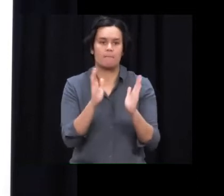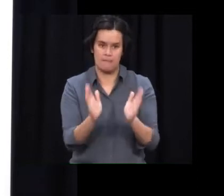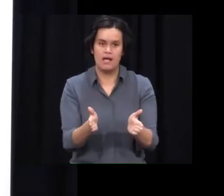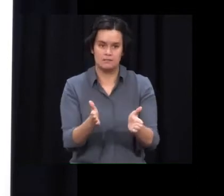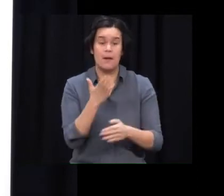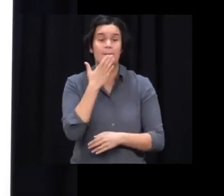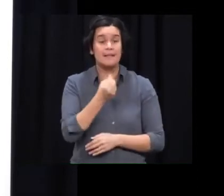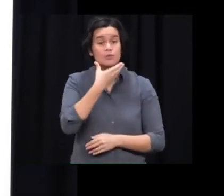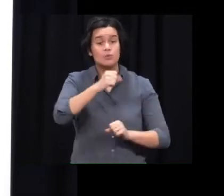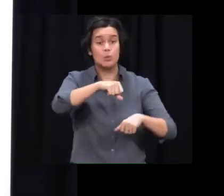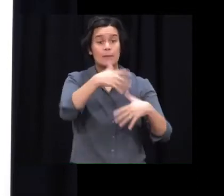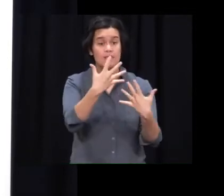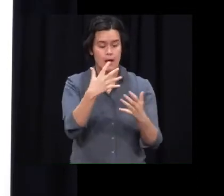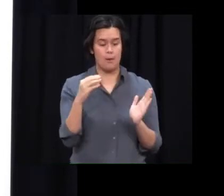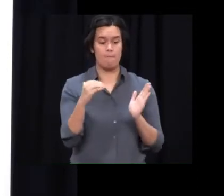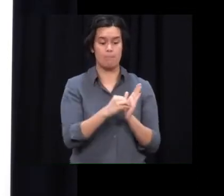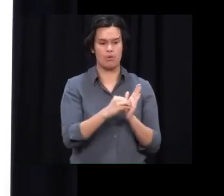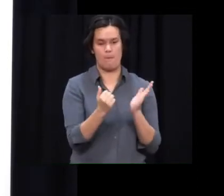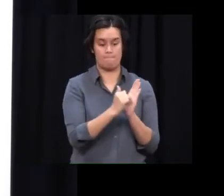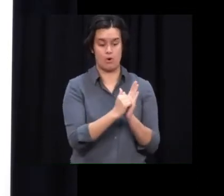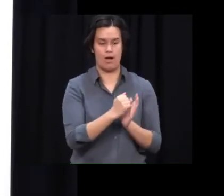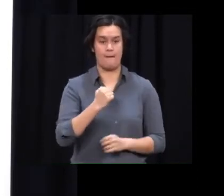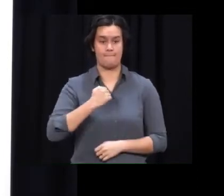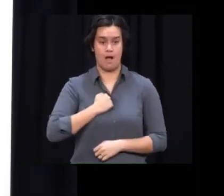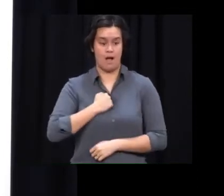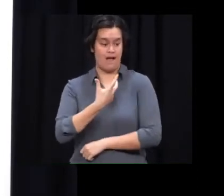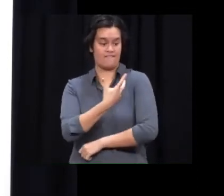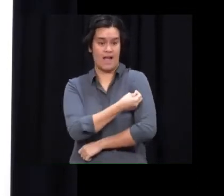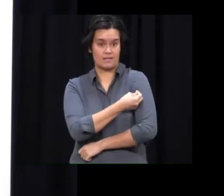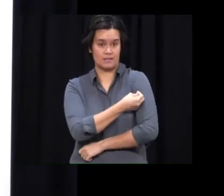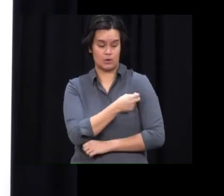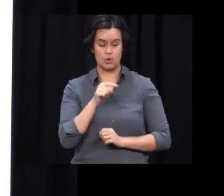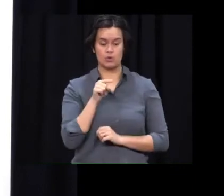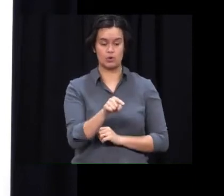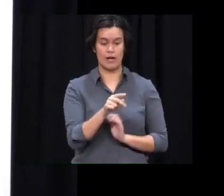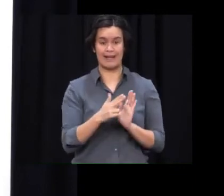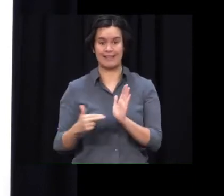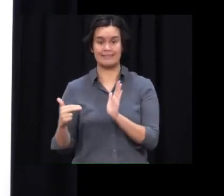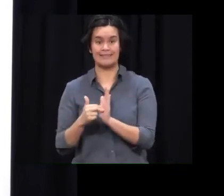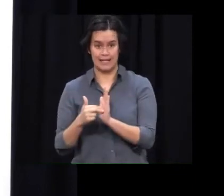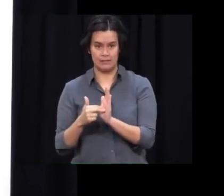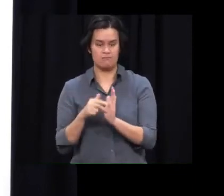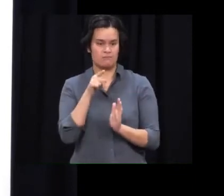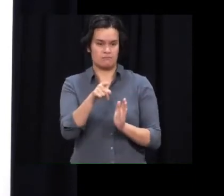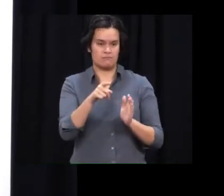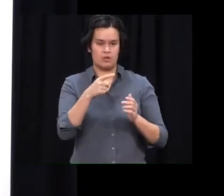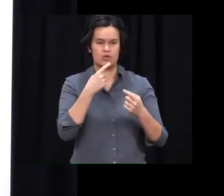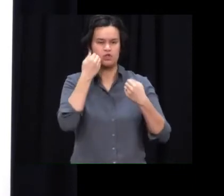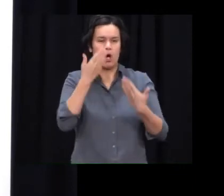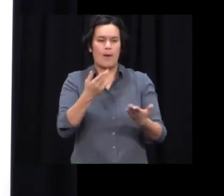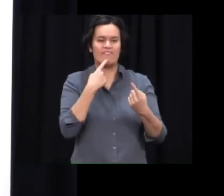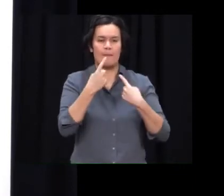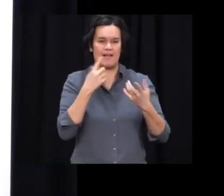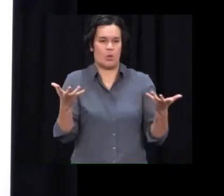bookmyvaccine.nz to see the availability of vaccinations nearest to you. More good news, another